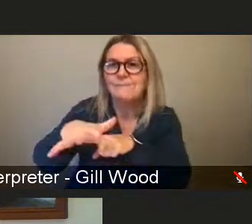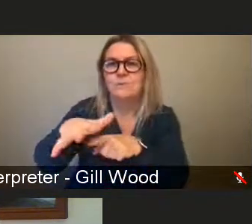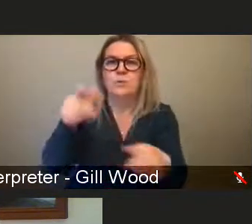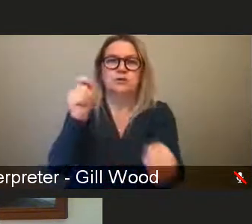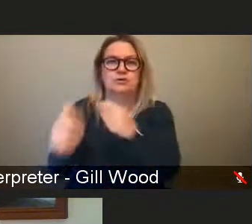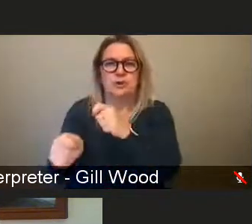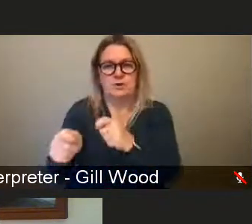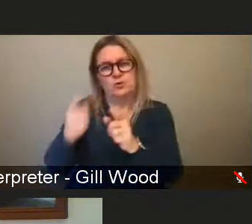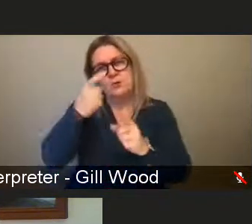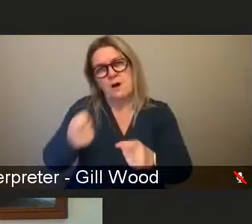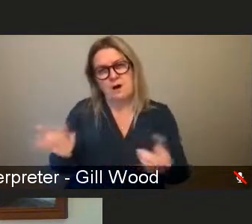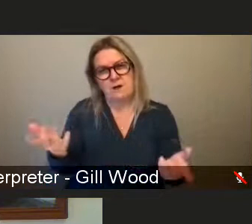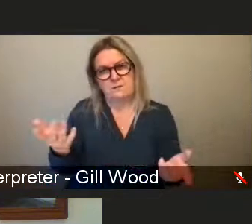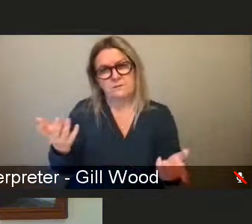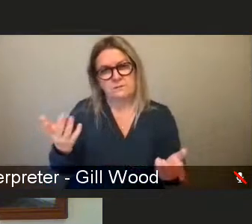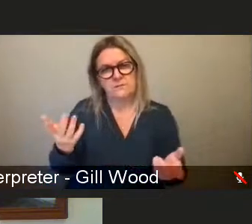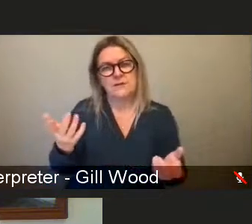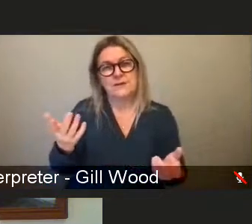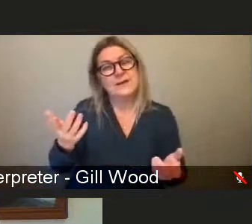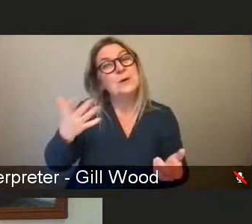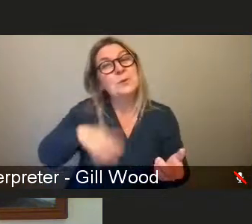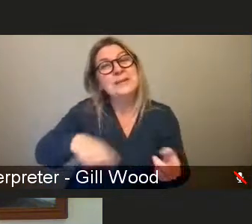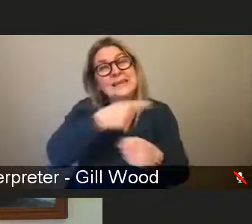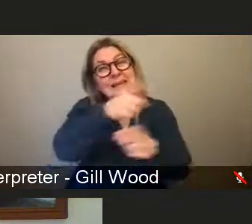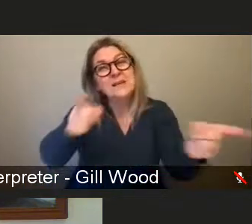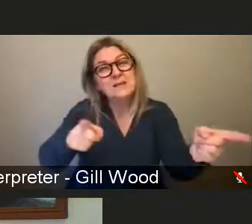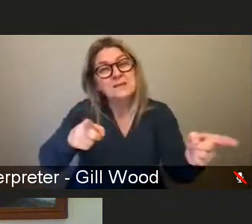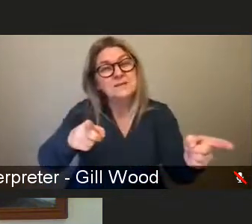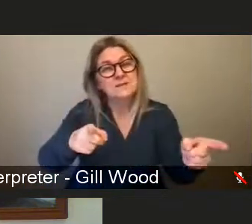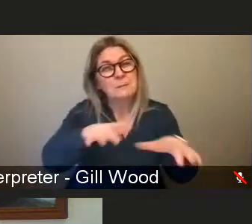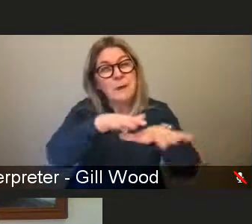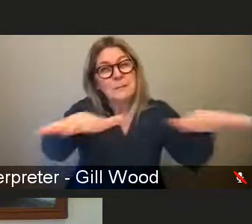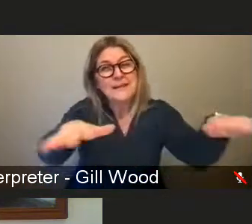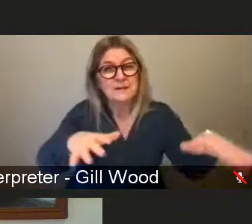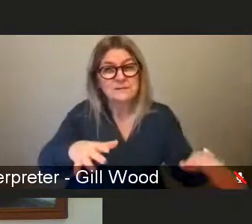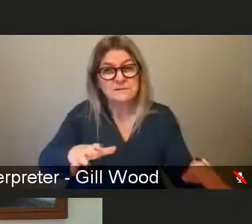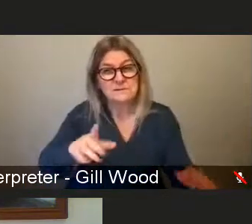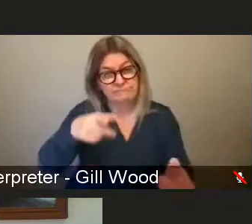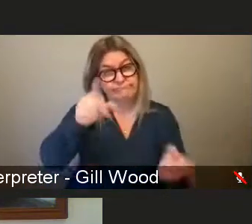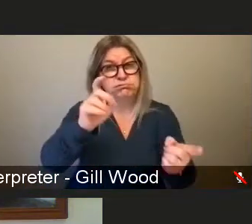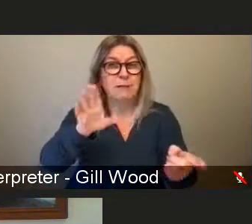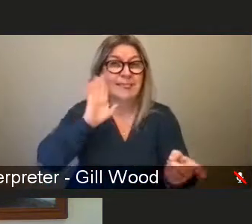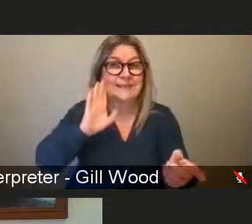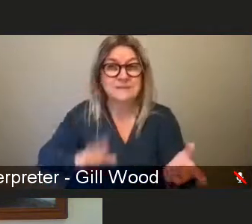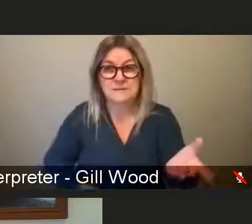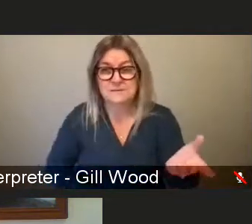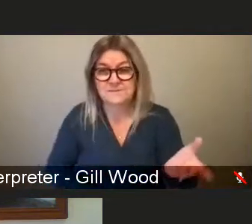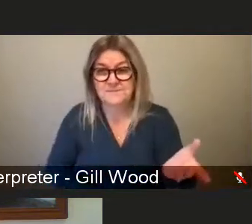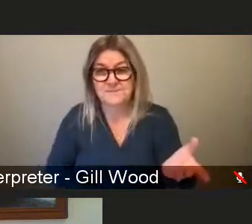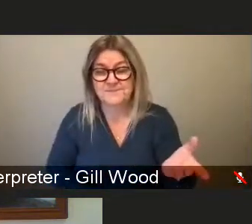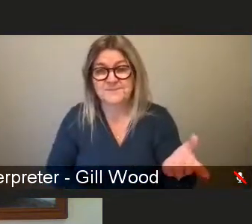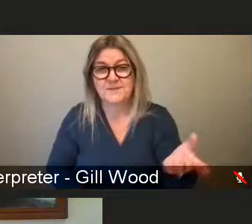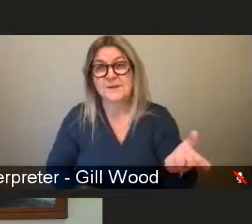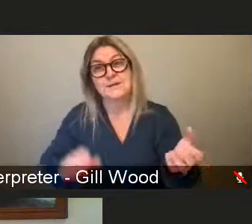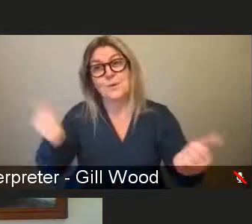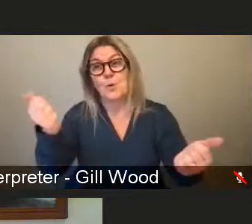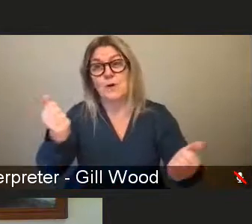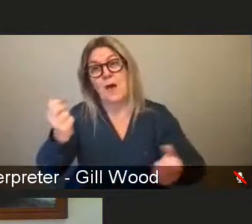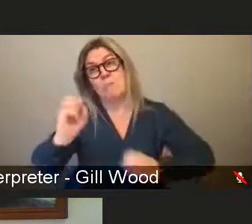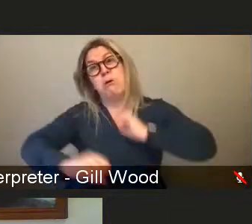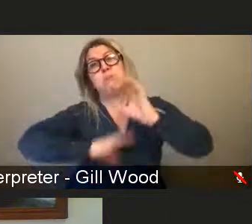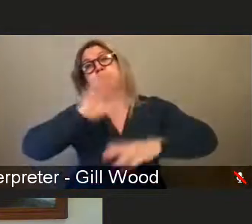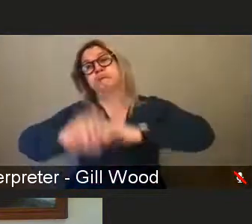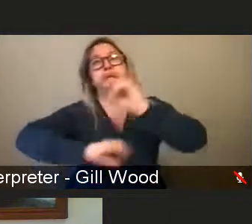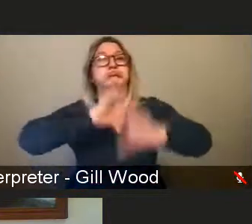people to listen. So, speaking out is fine, but you can speak out to your heart's content. If nobody's listening,